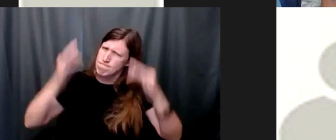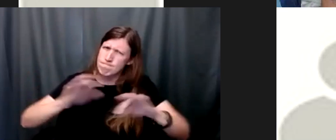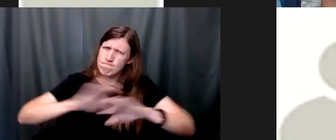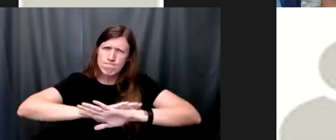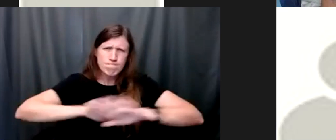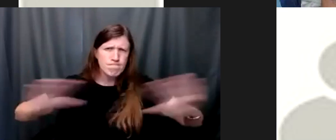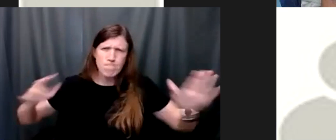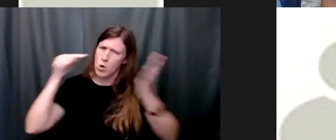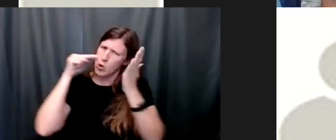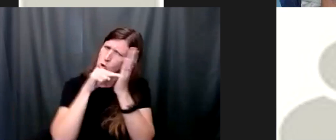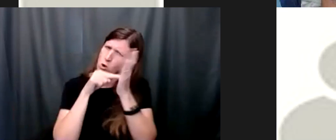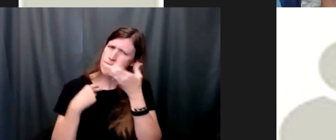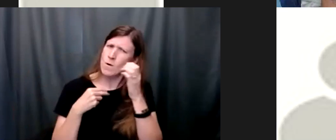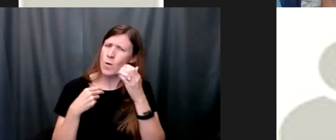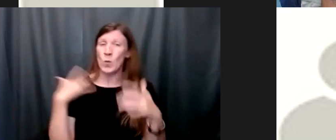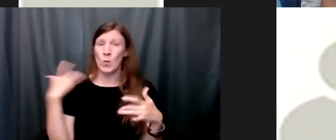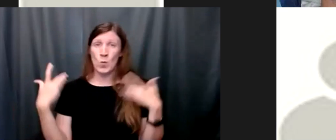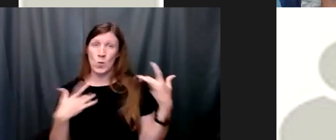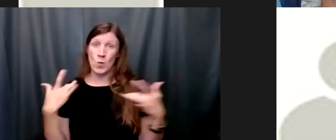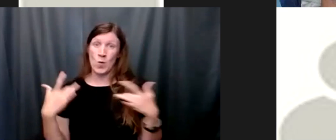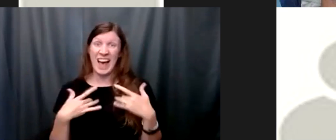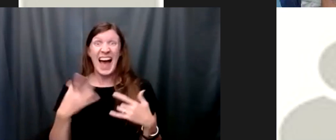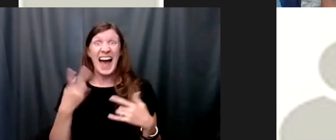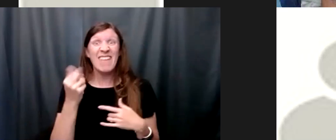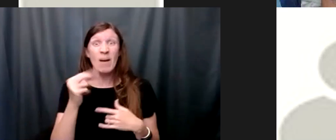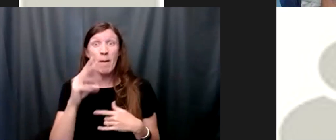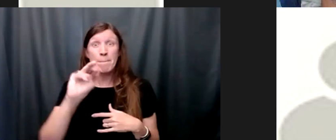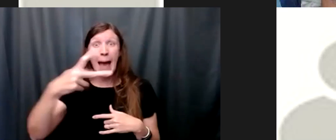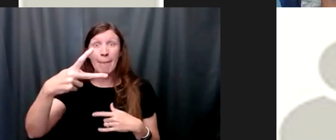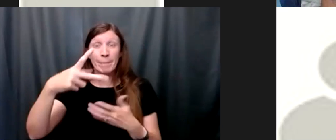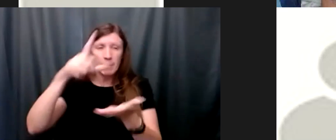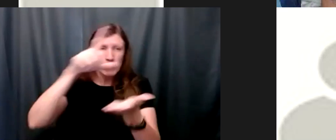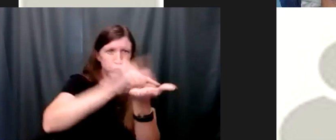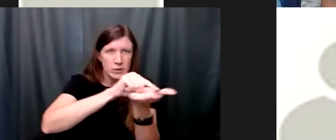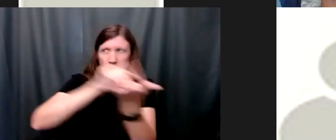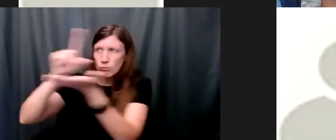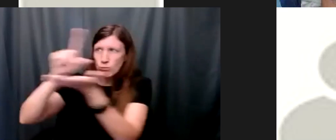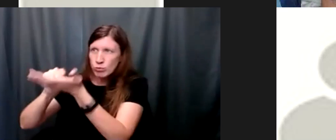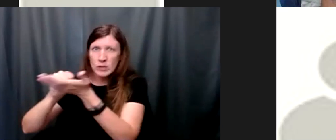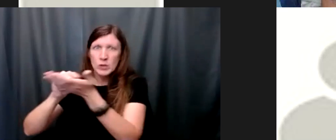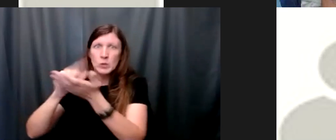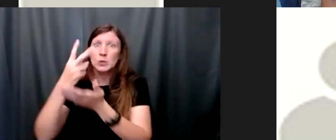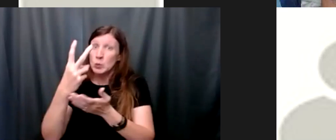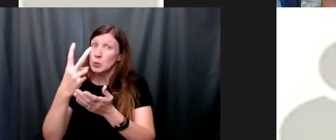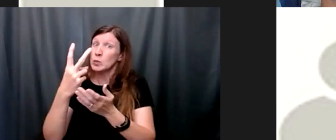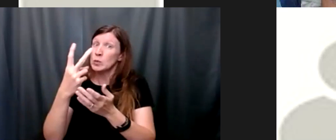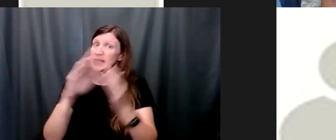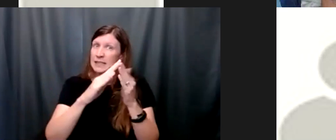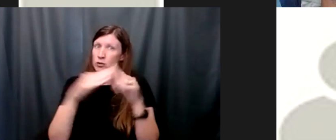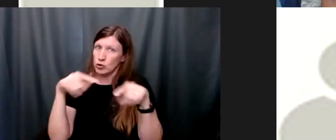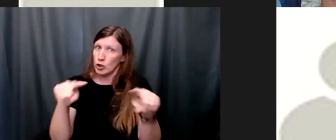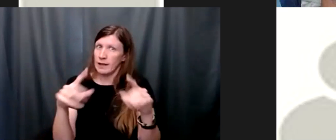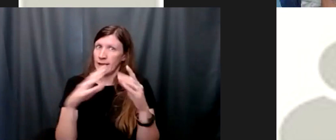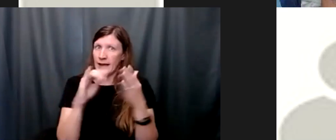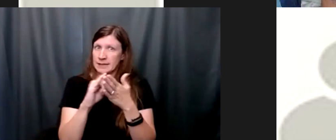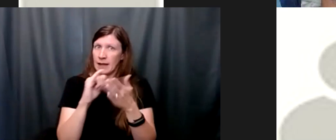look at my phone i was so excited i even printed out the maps for the two cities that i was going to go and visit during the sabbatical